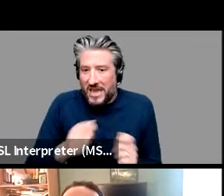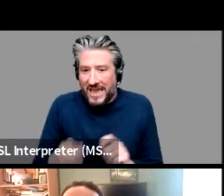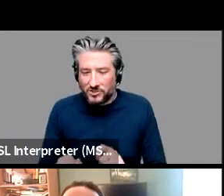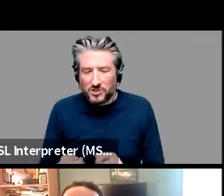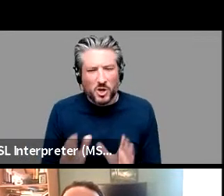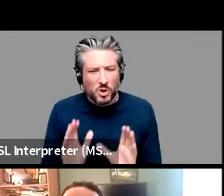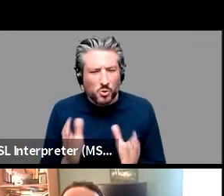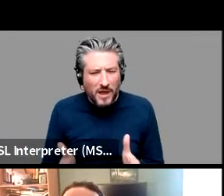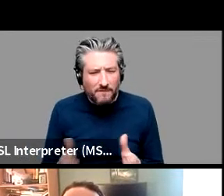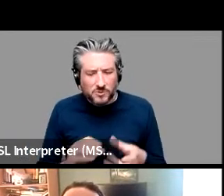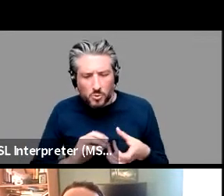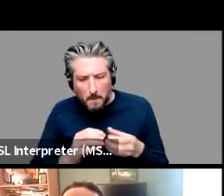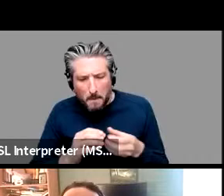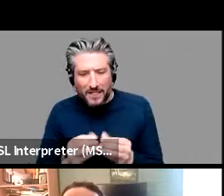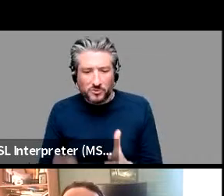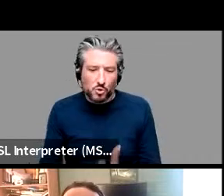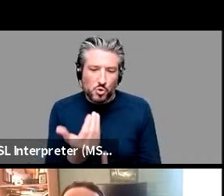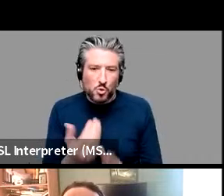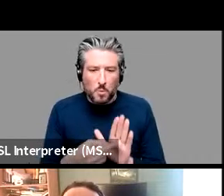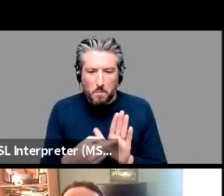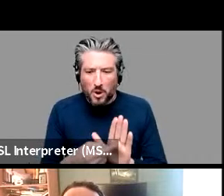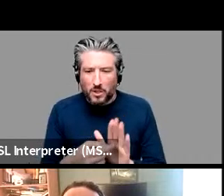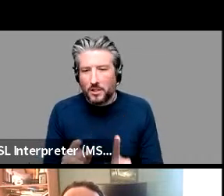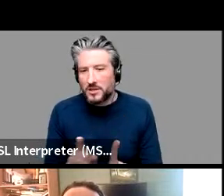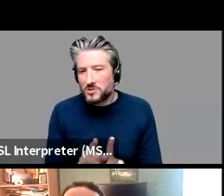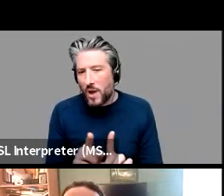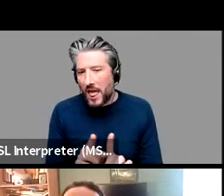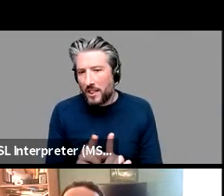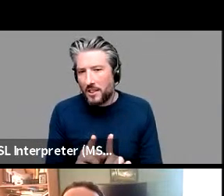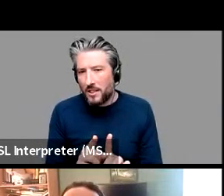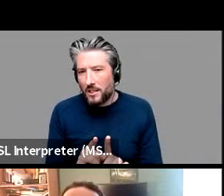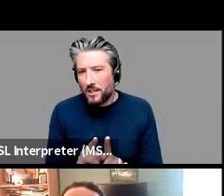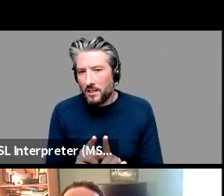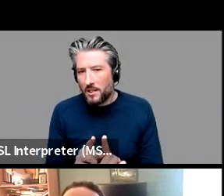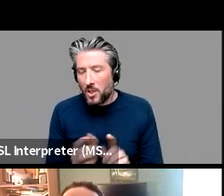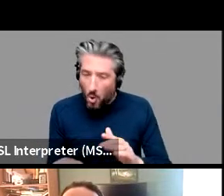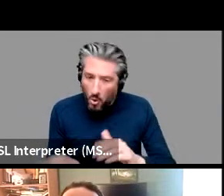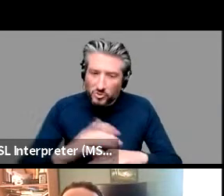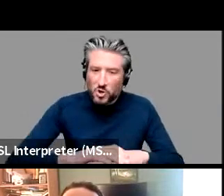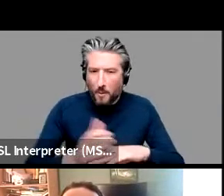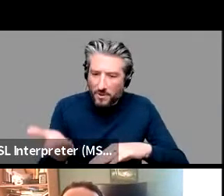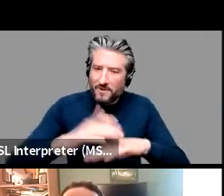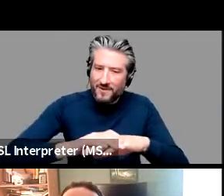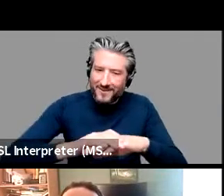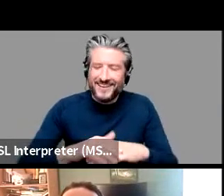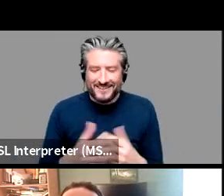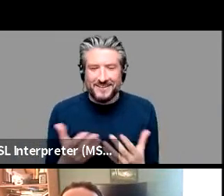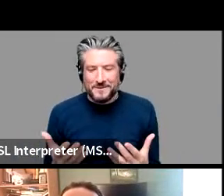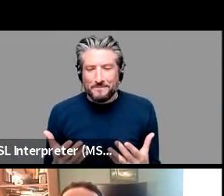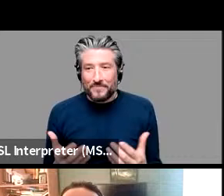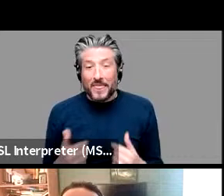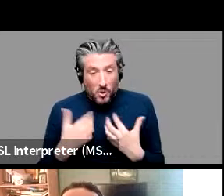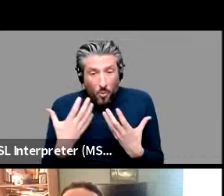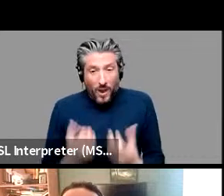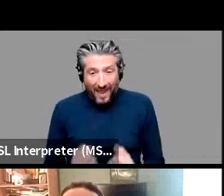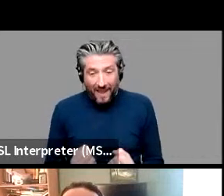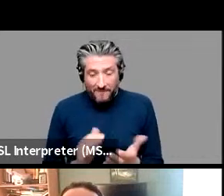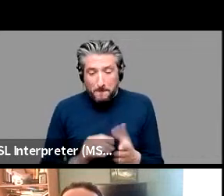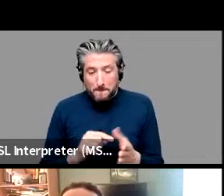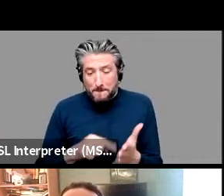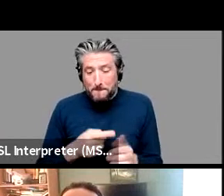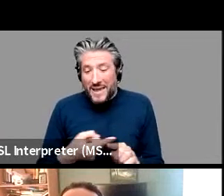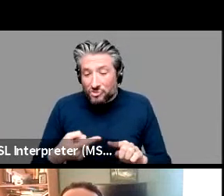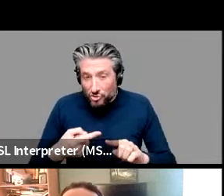the thing that you currently have so um as as petter said you know you have the matrix and you can derive